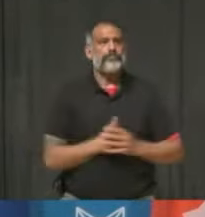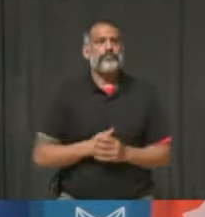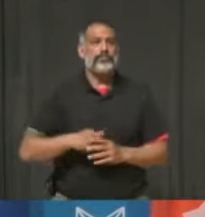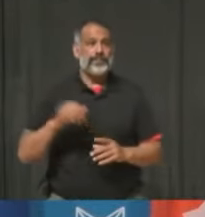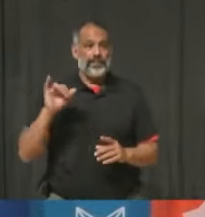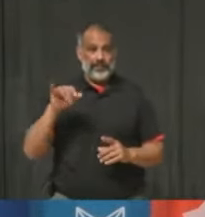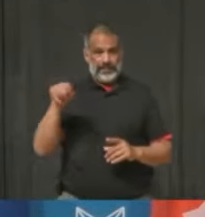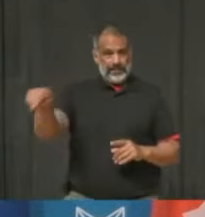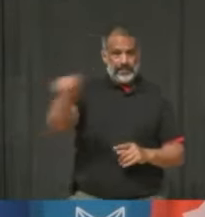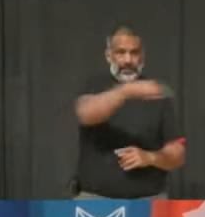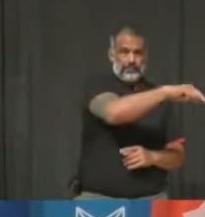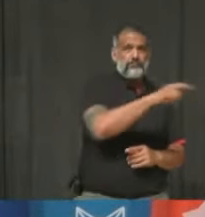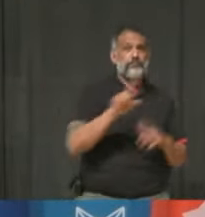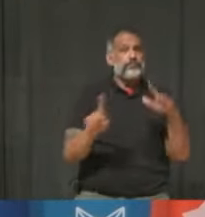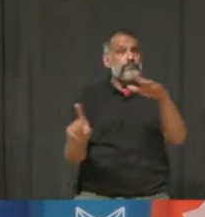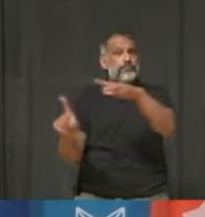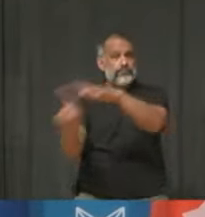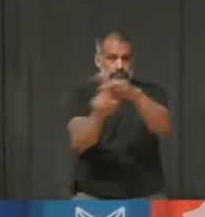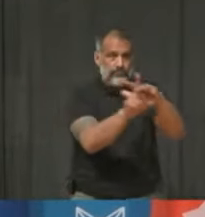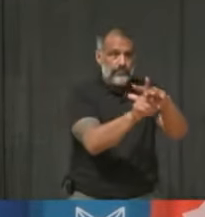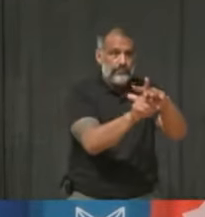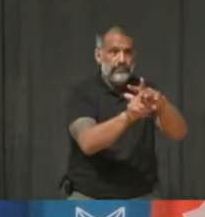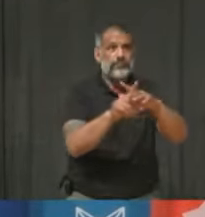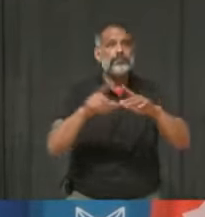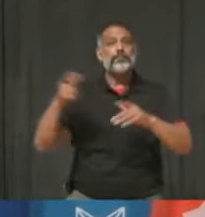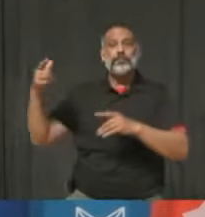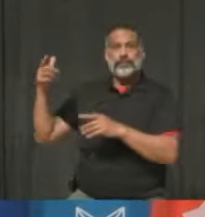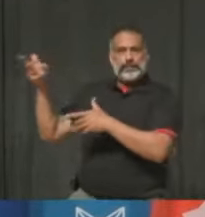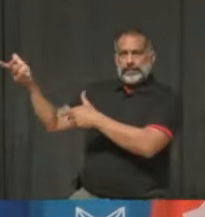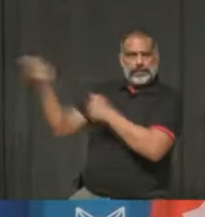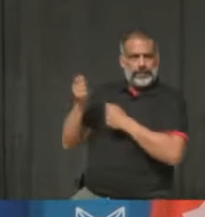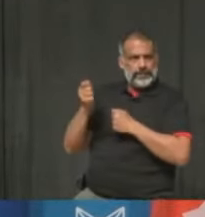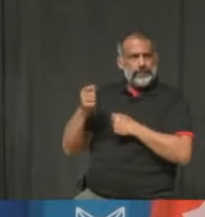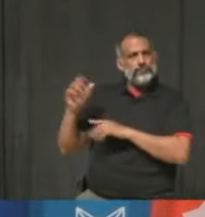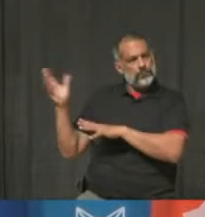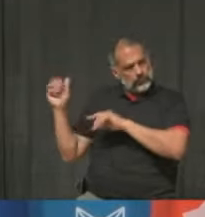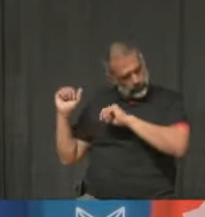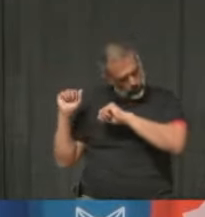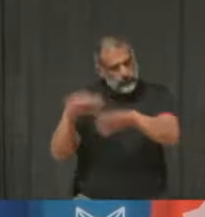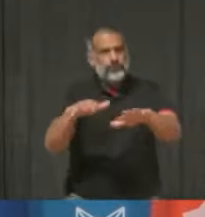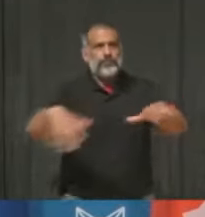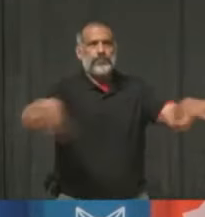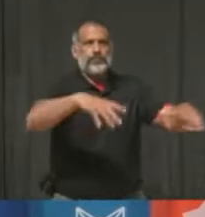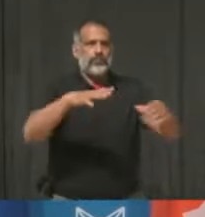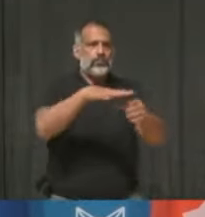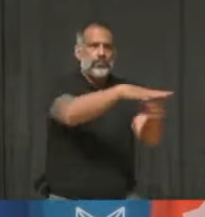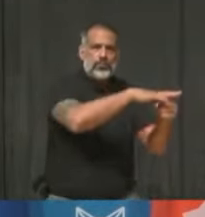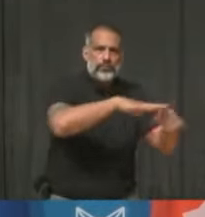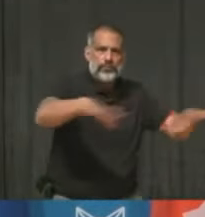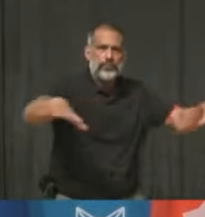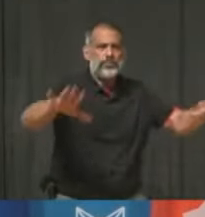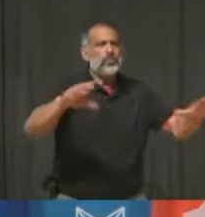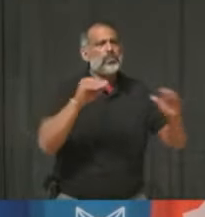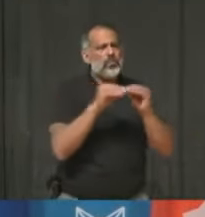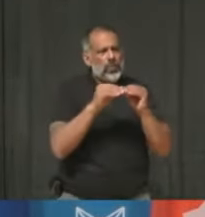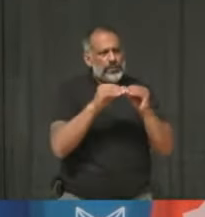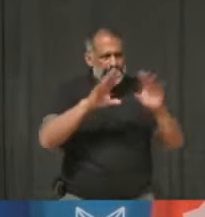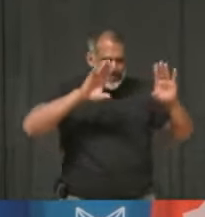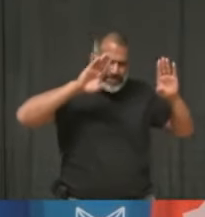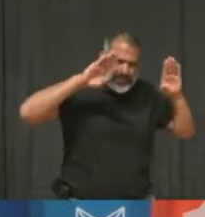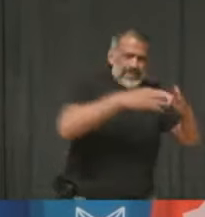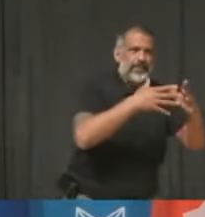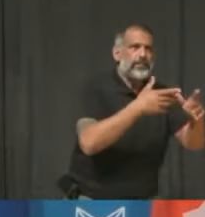open to the general public who can otherwise access our system, but they are instead targeted at those who are unable to access